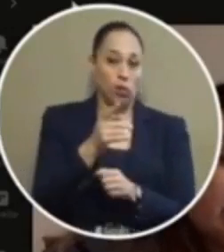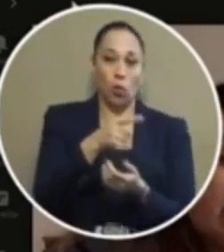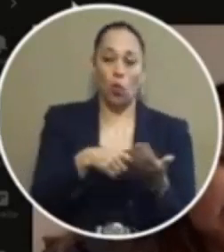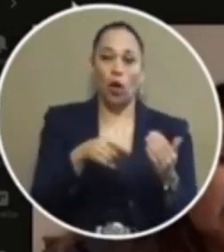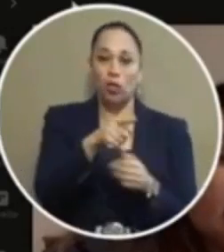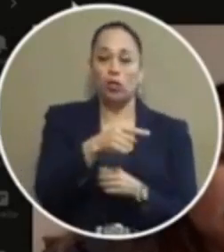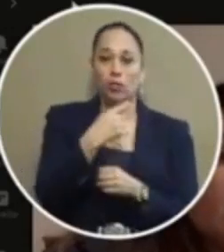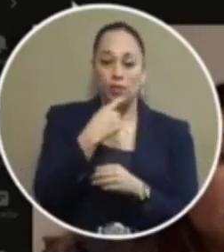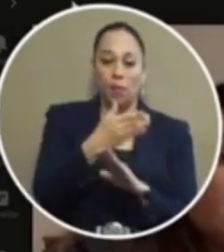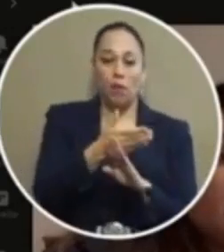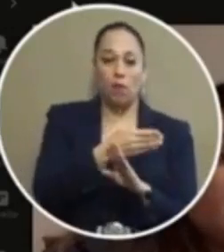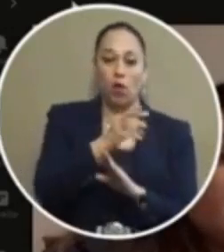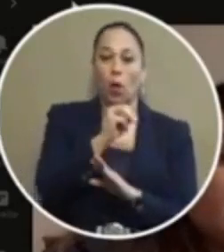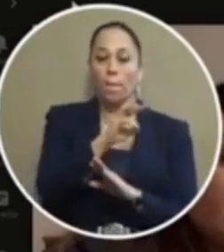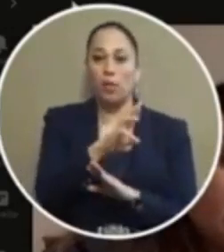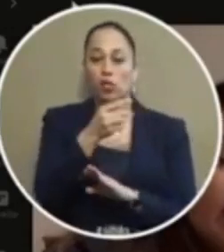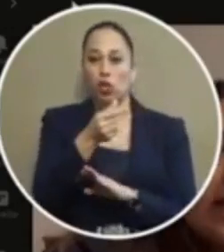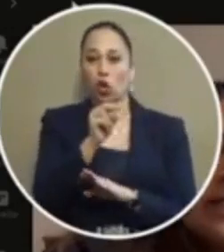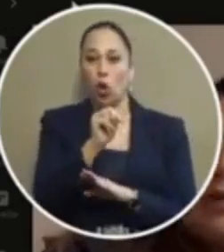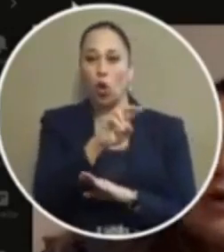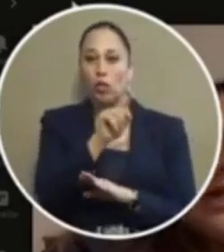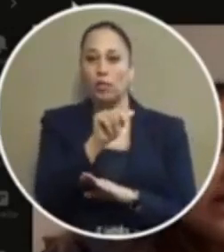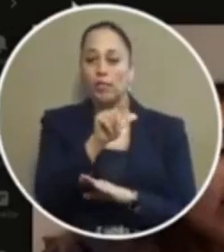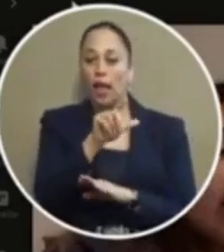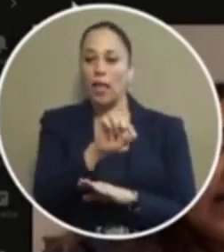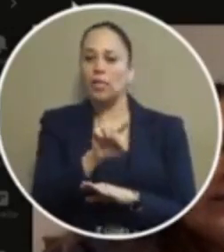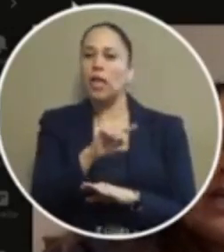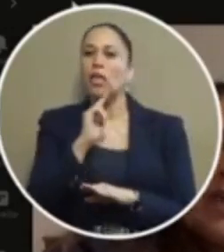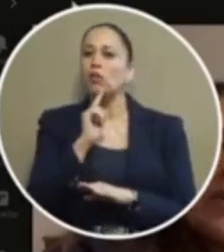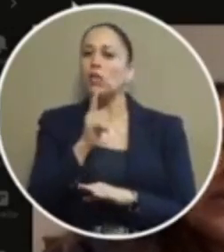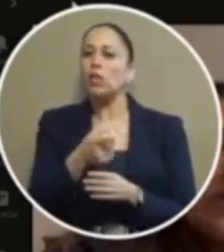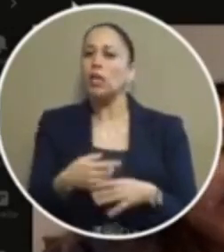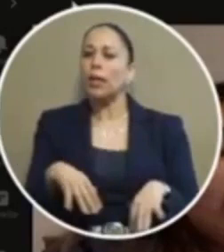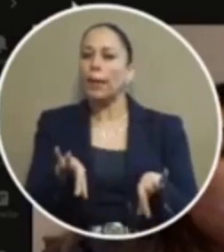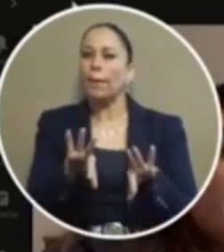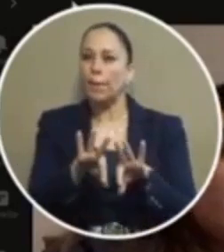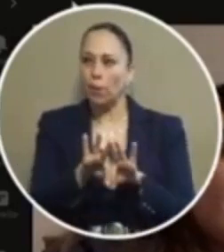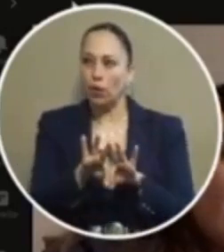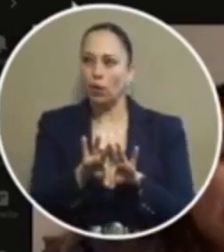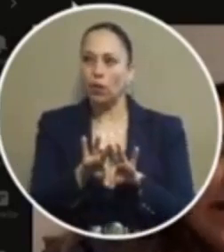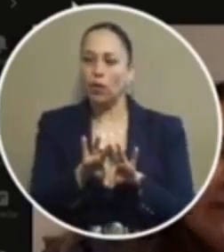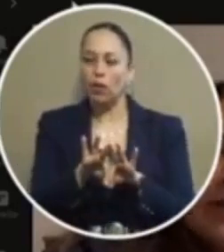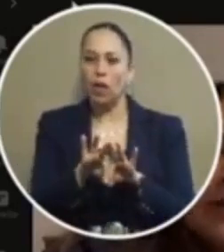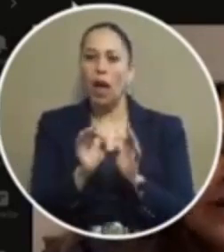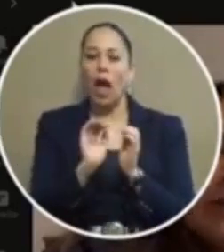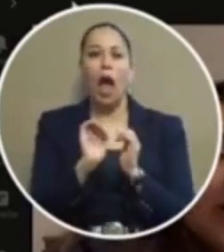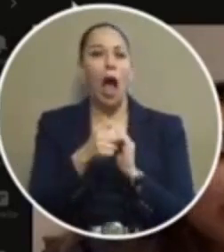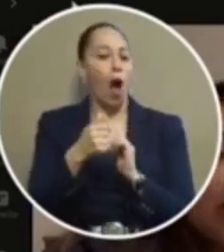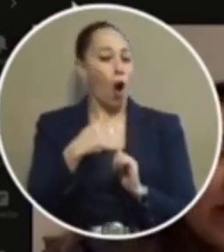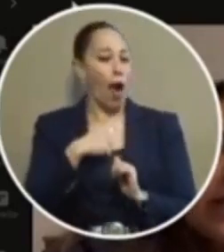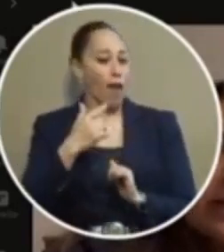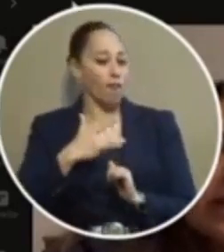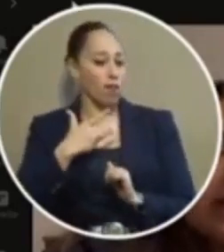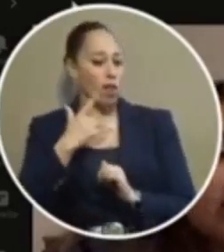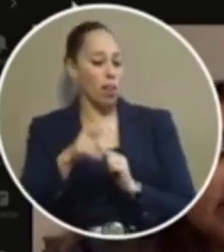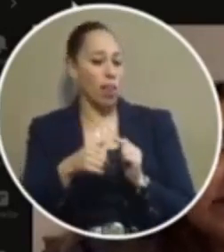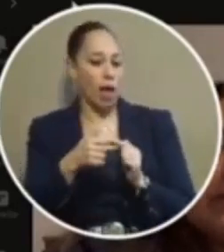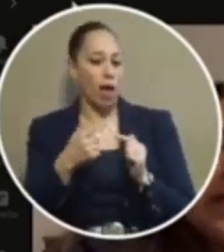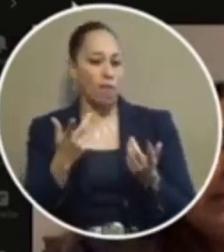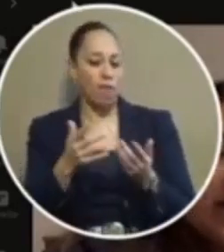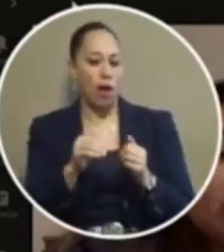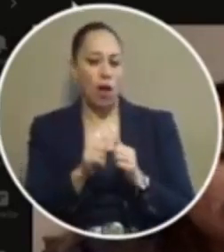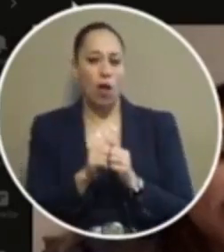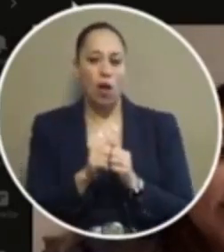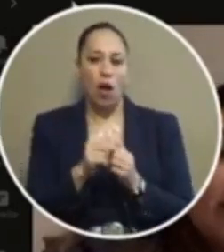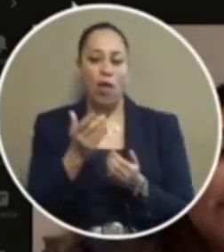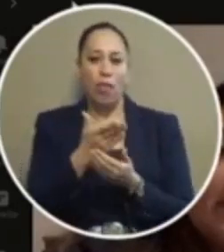earlier mr gonzalez um it is important that i convey to you um how i feel about the way these these